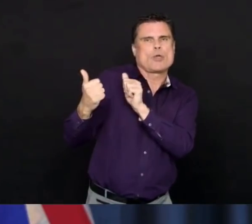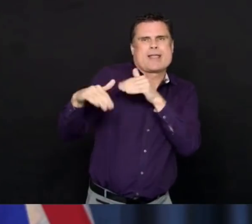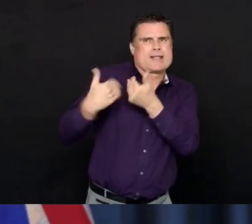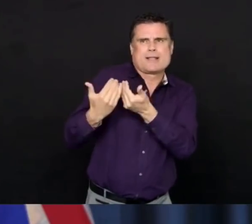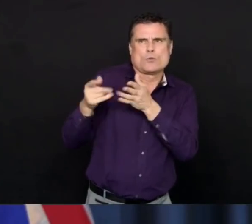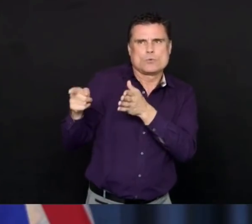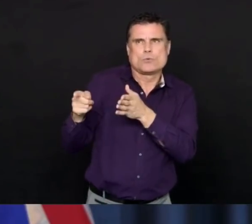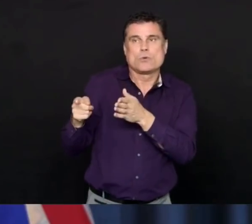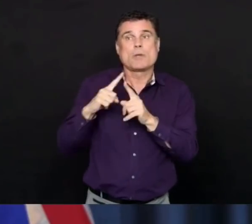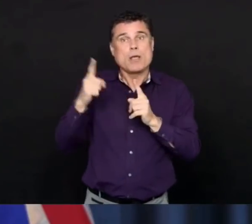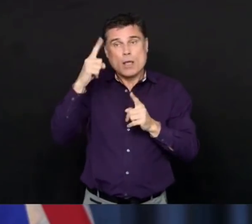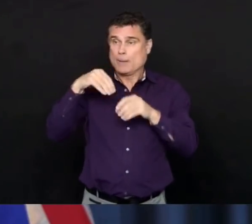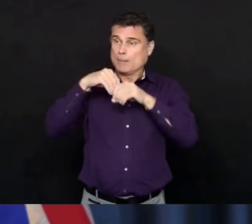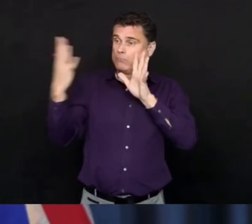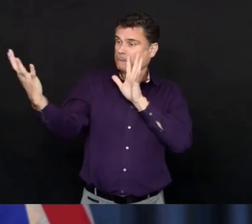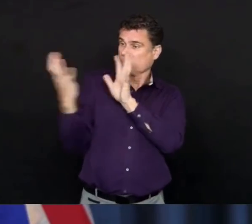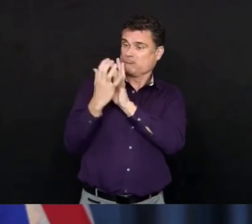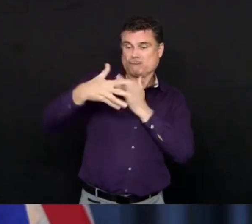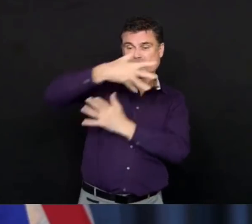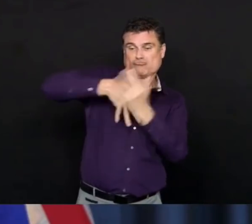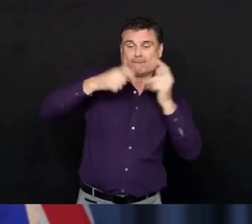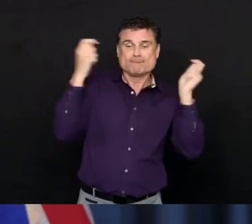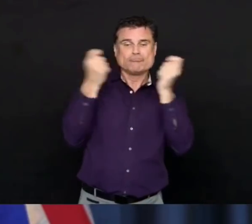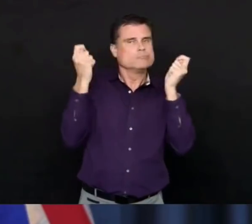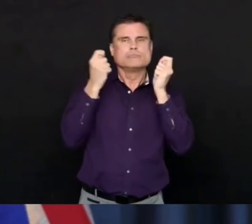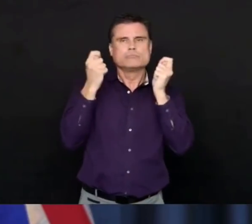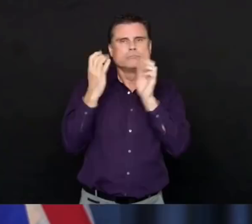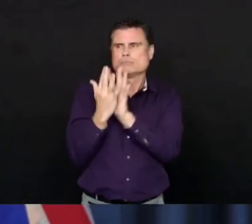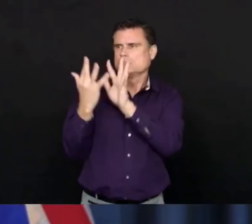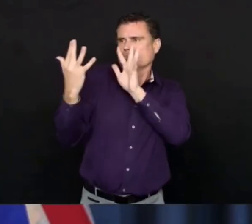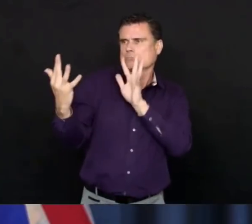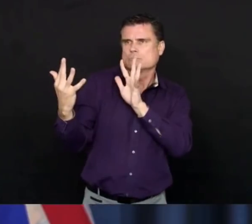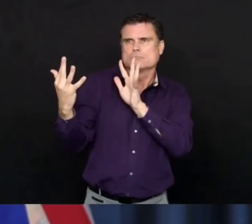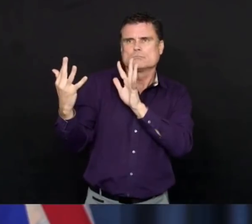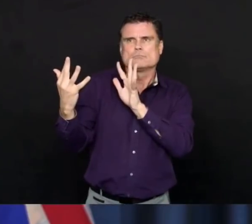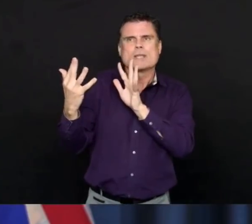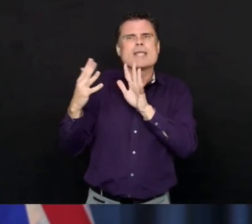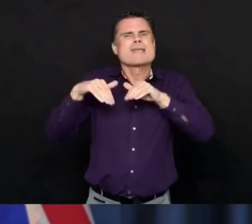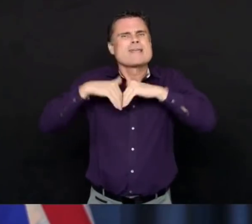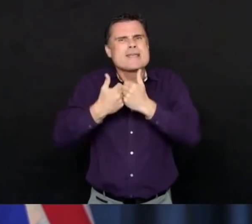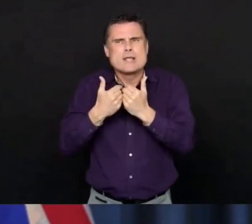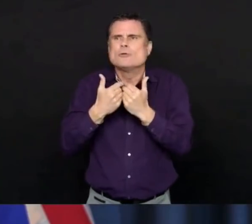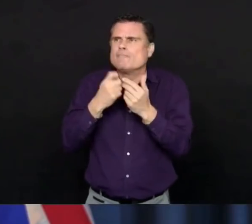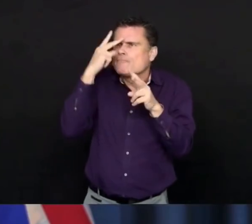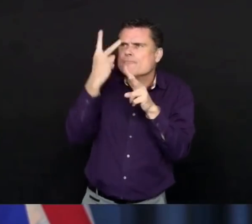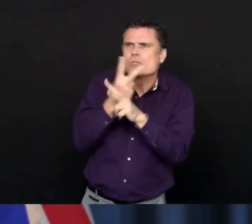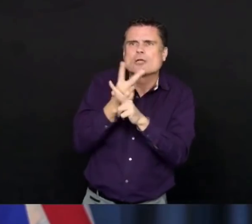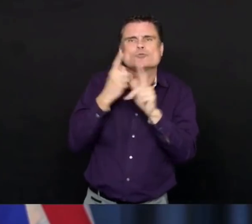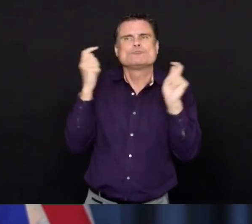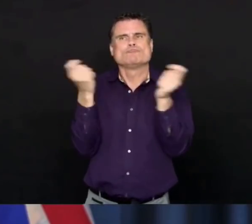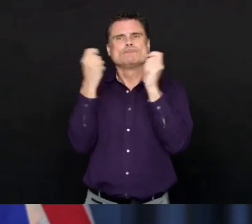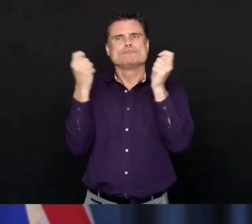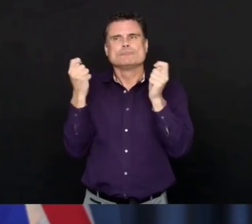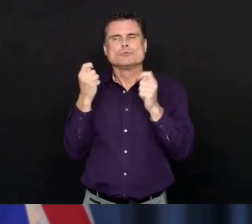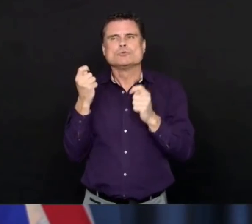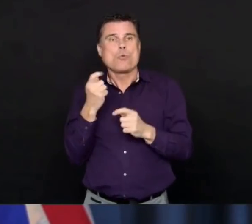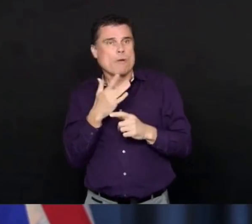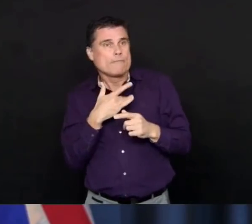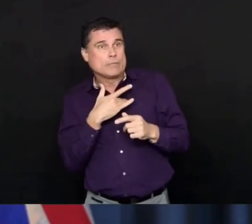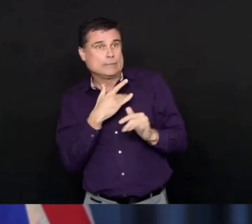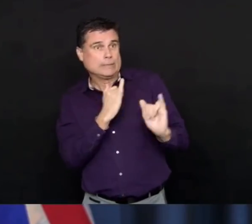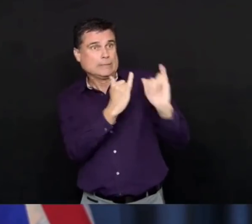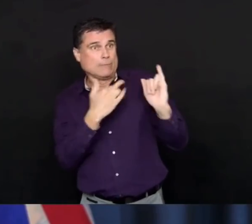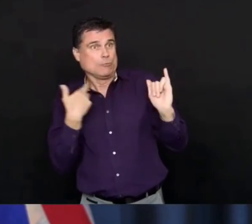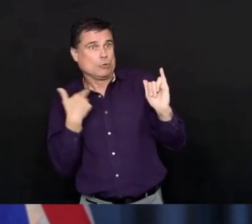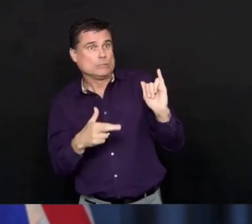numbers. The followers and congregations around the province here in British Columbia, please, now is